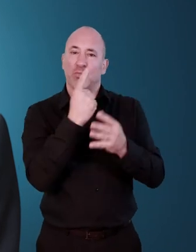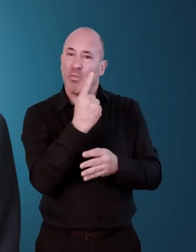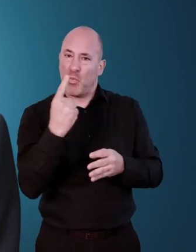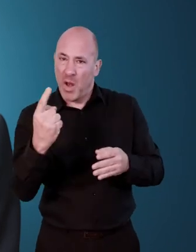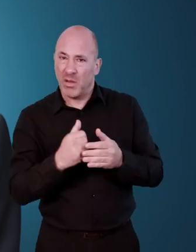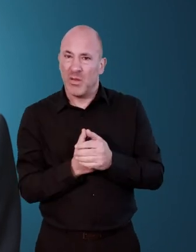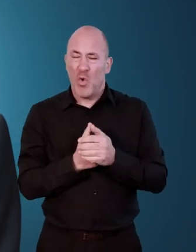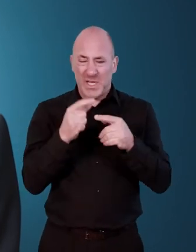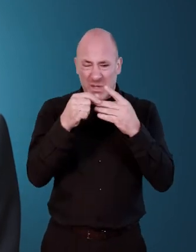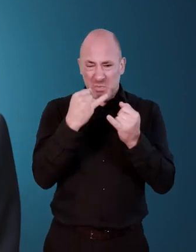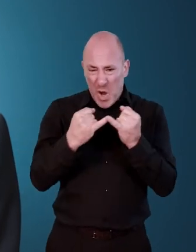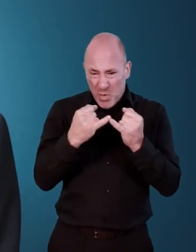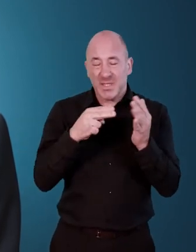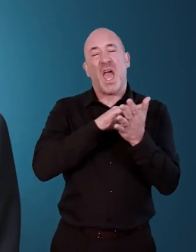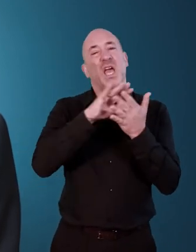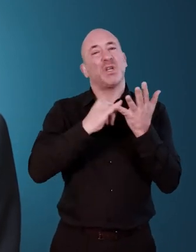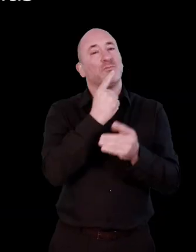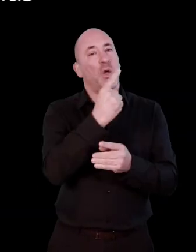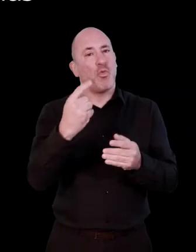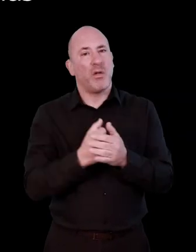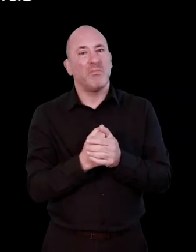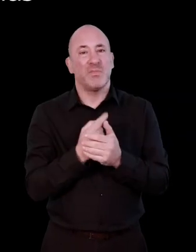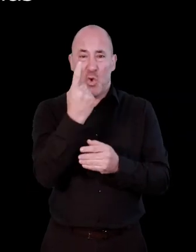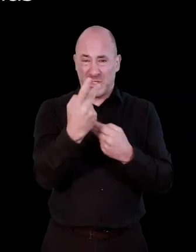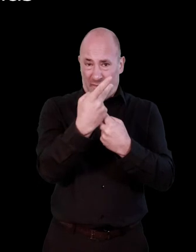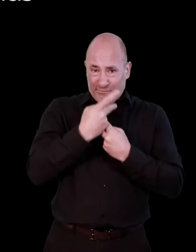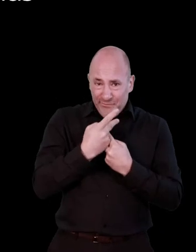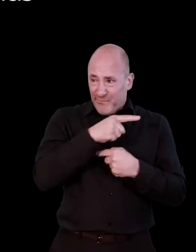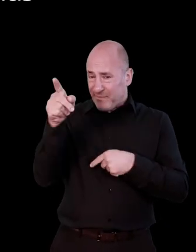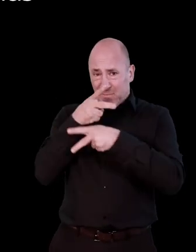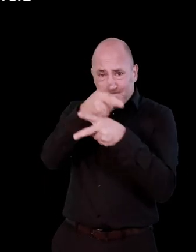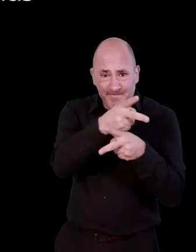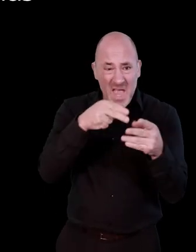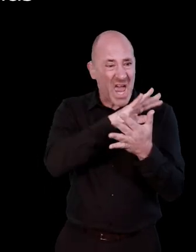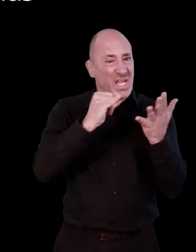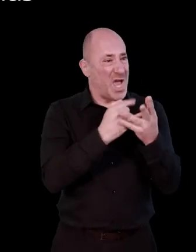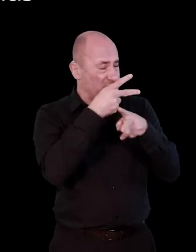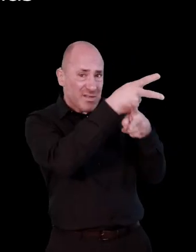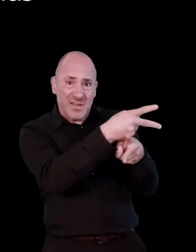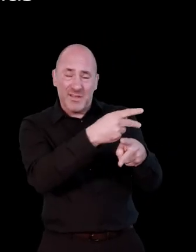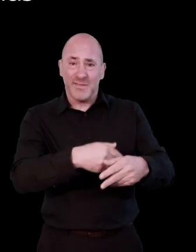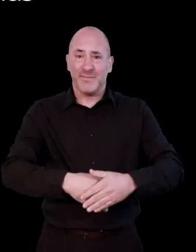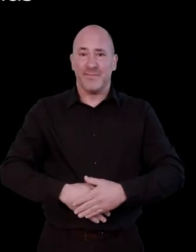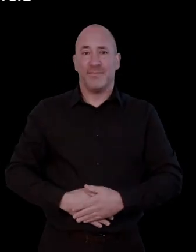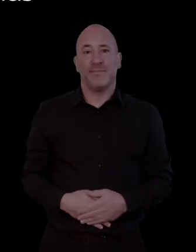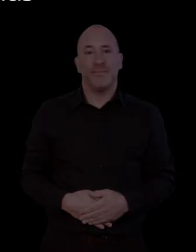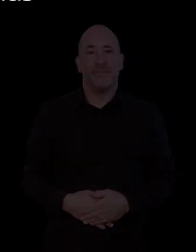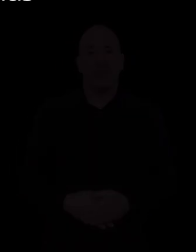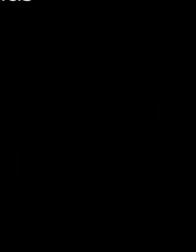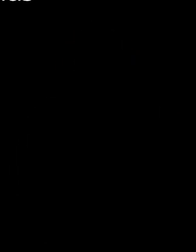can't get online or your symptoms worsen. Protect yourself. Protect others. Protect the NHS.